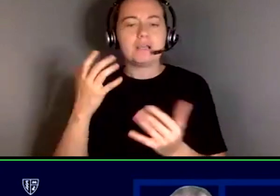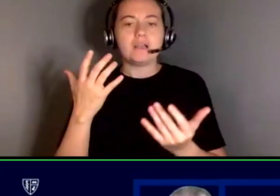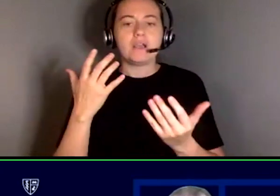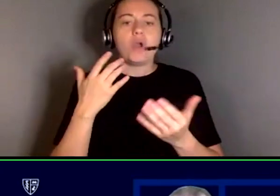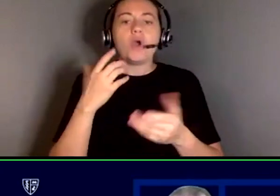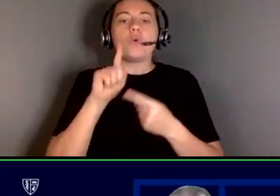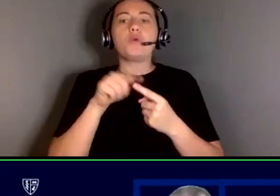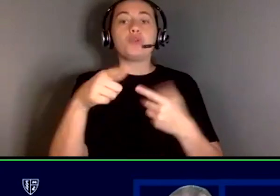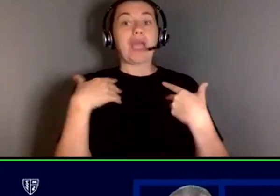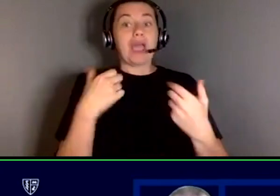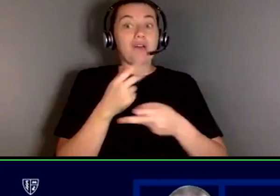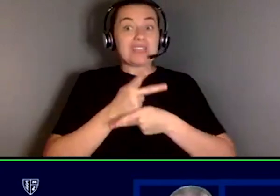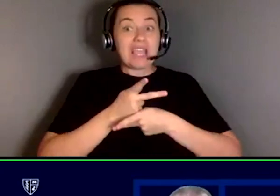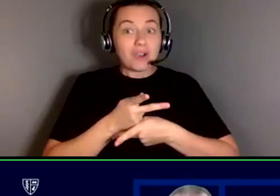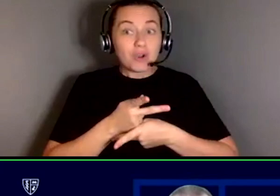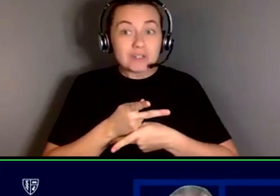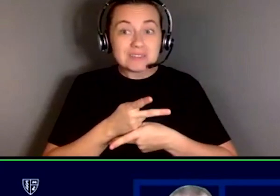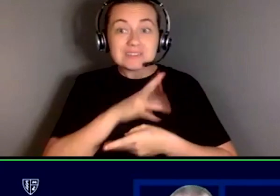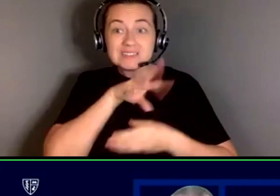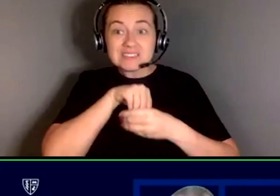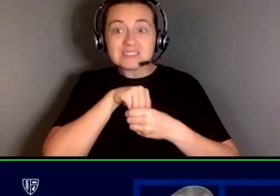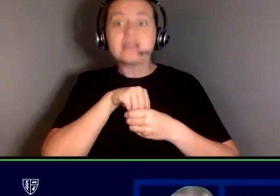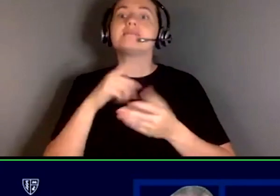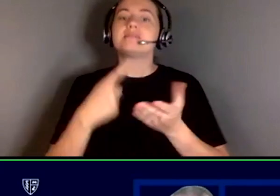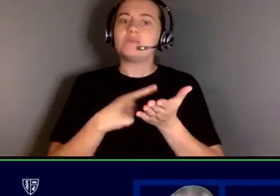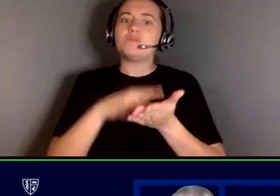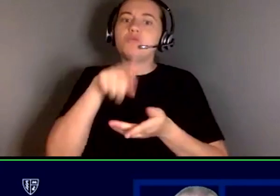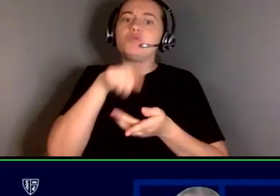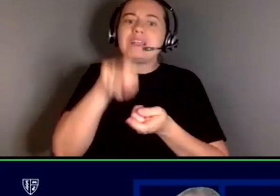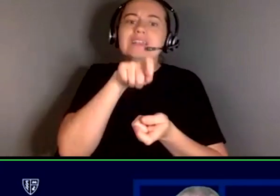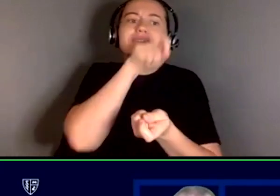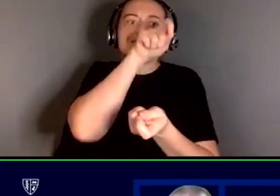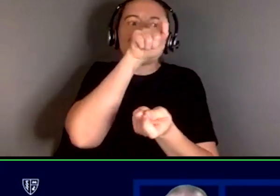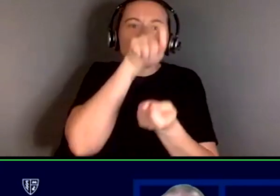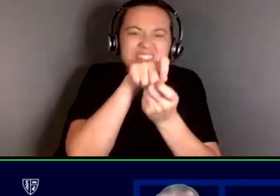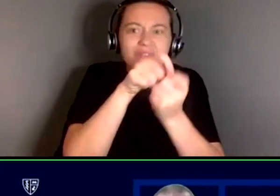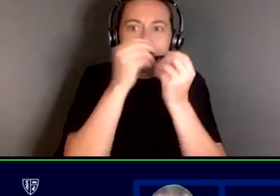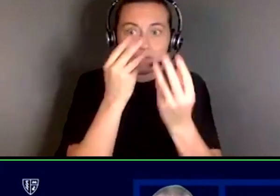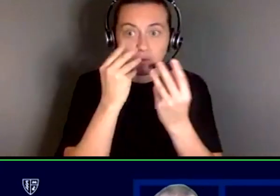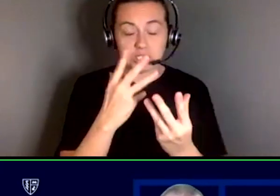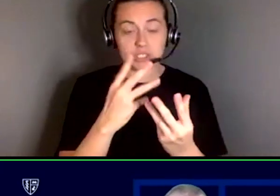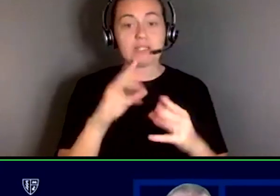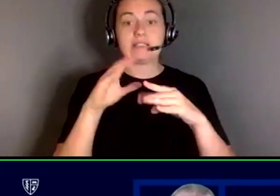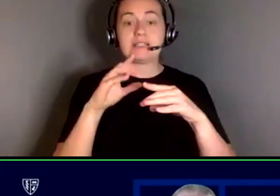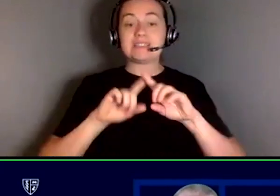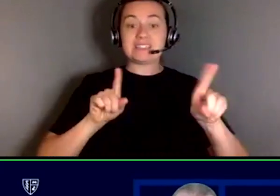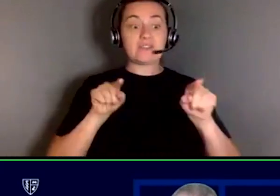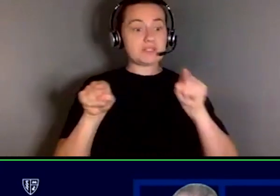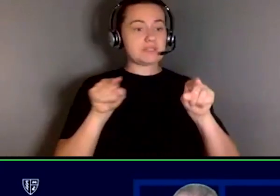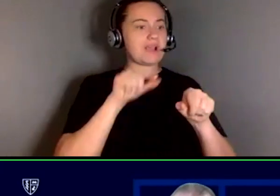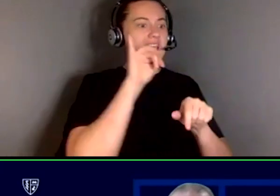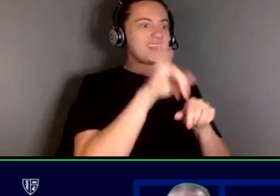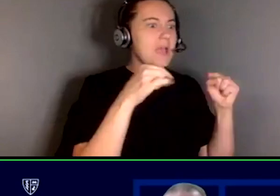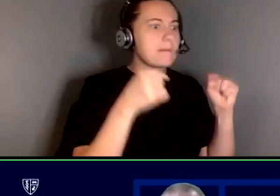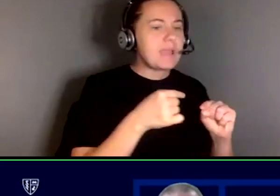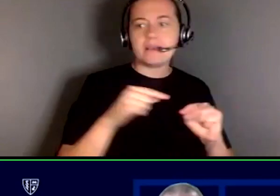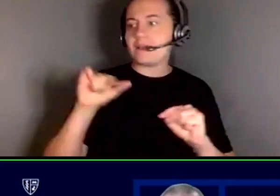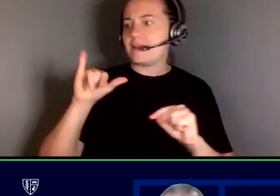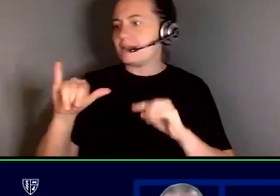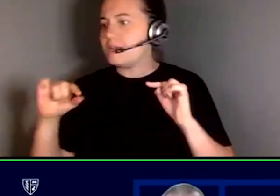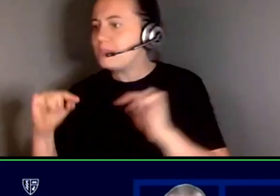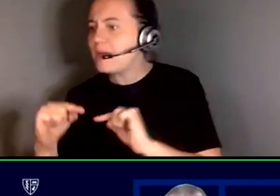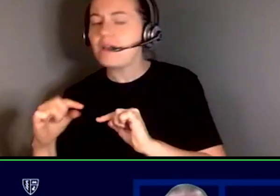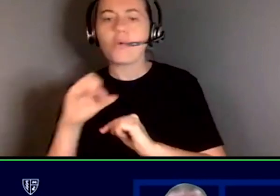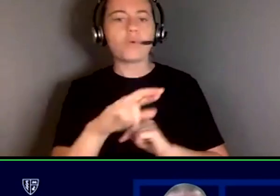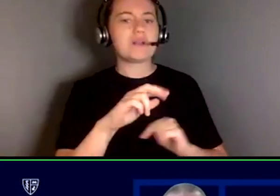when you're in healthcare sometimes you need that specific information there's a difference between this type of pain and that type of pain or this